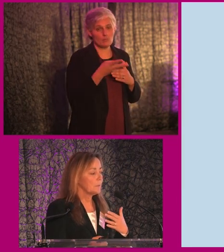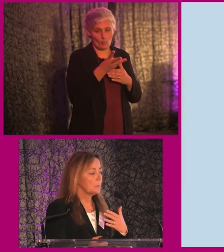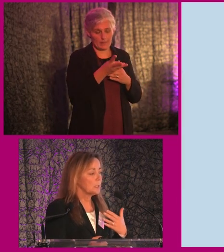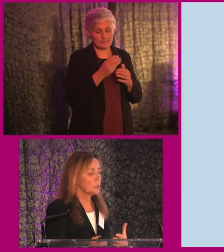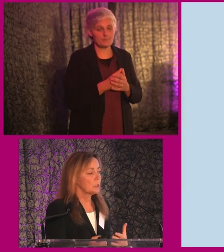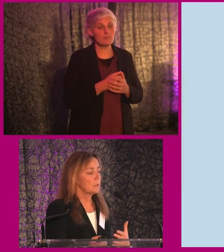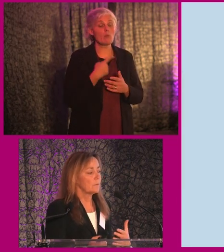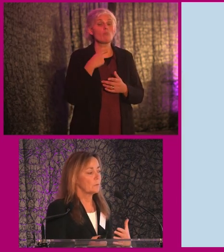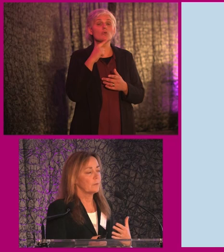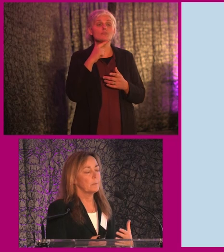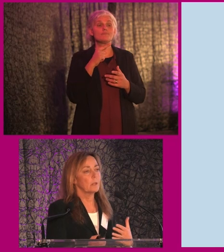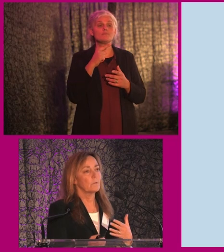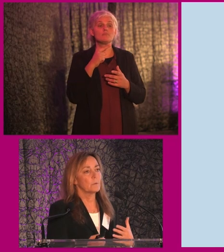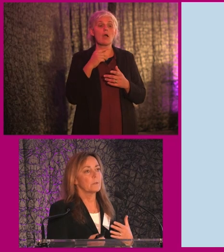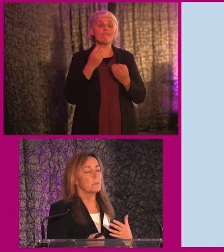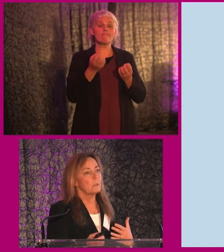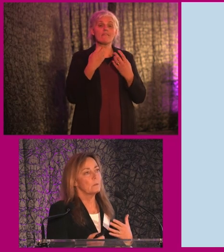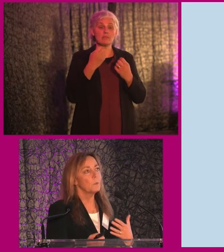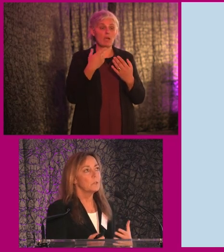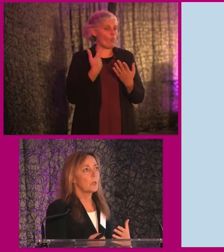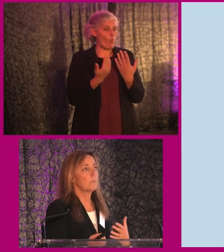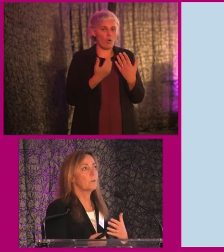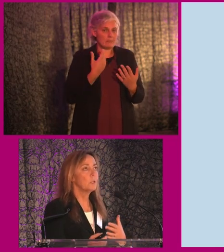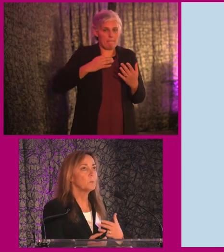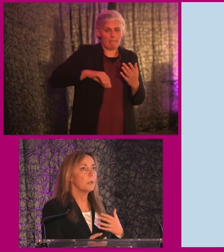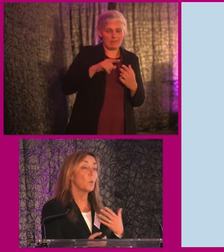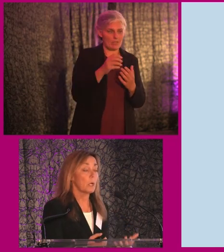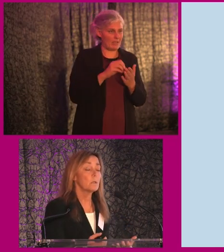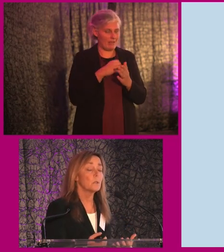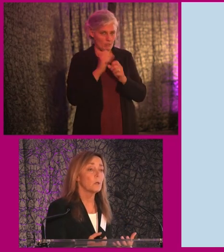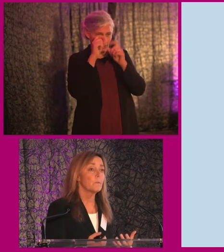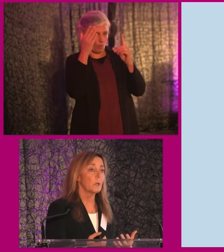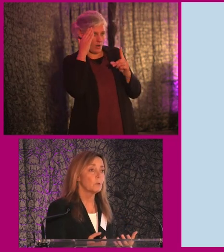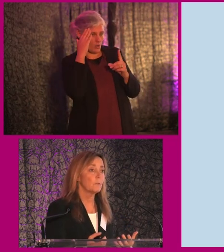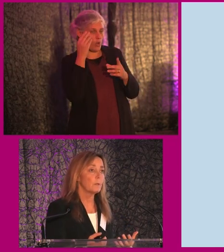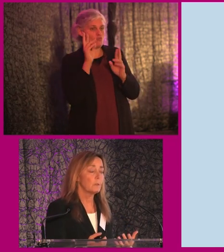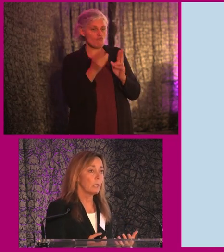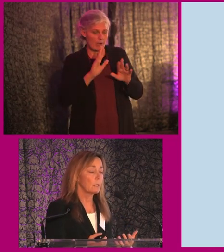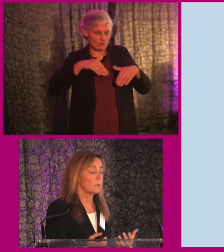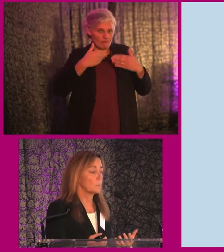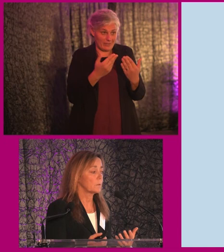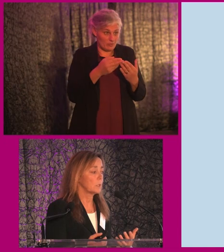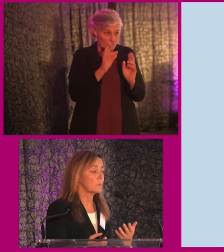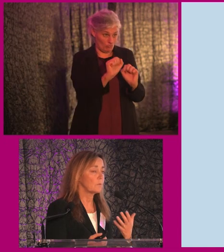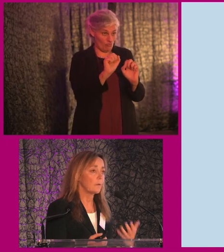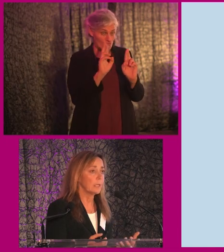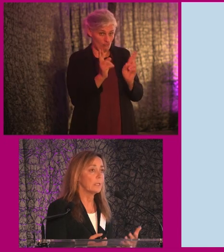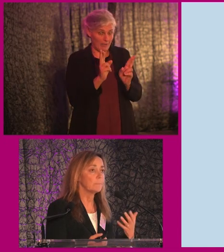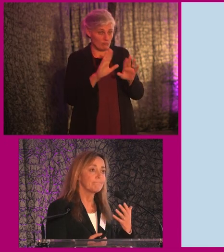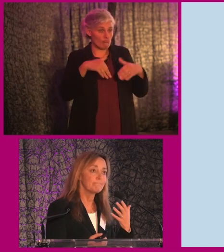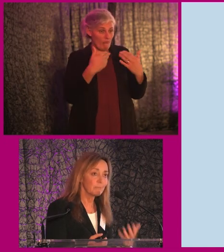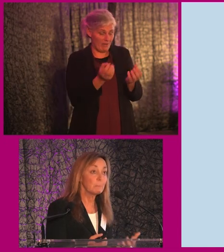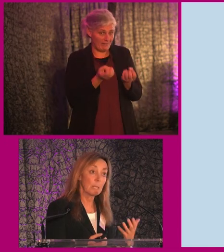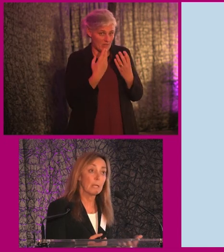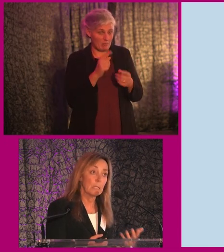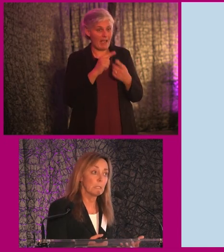the potential for feedback, of course, you need to have, you need to be aware that you have the right to provide feedback and you also need to find the